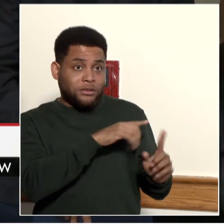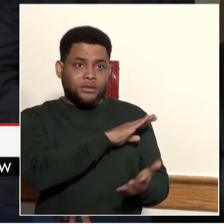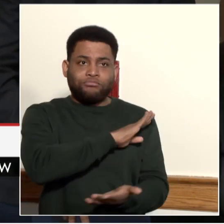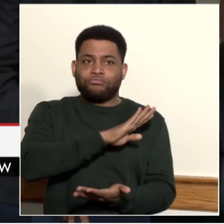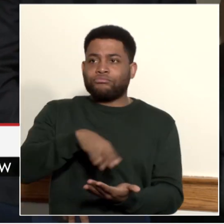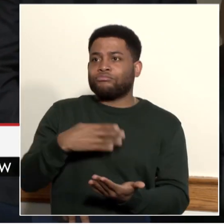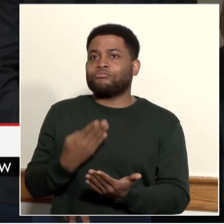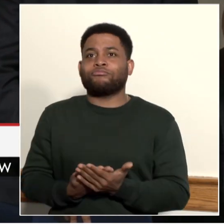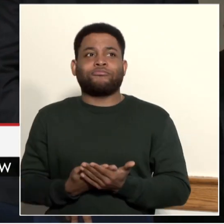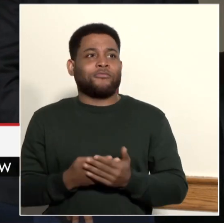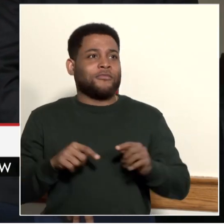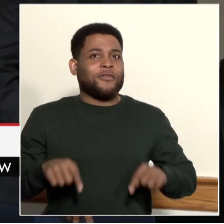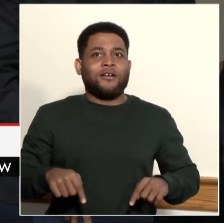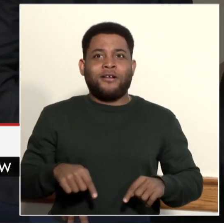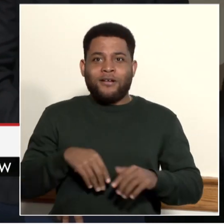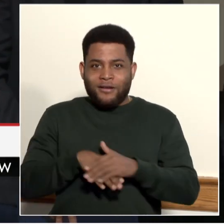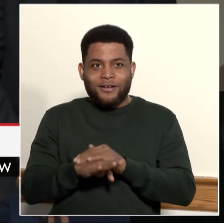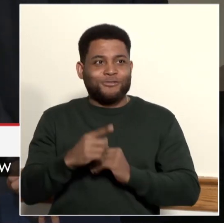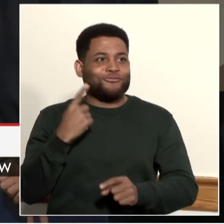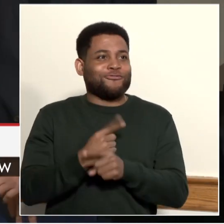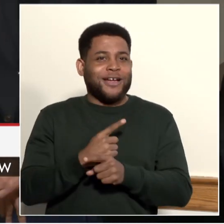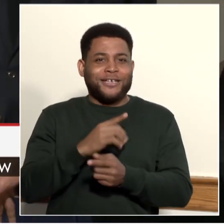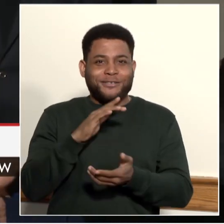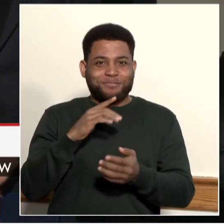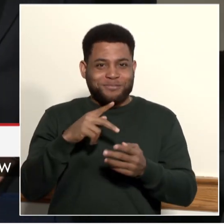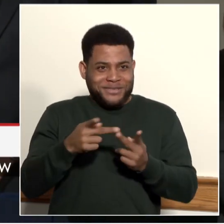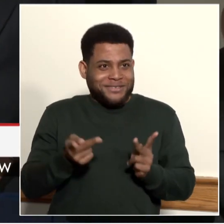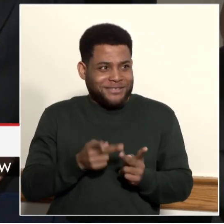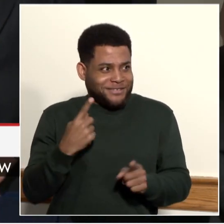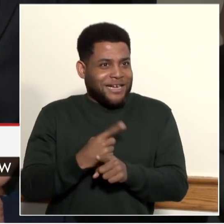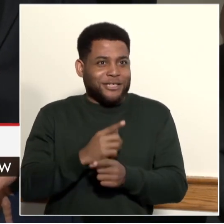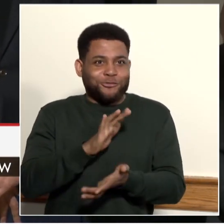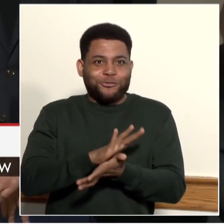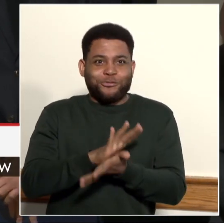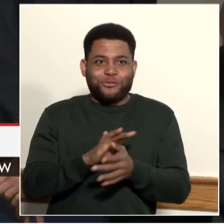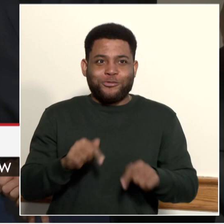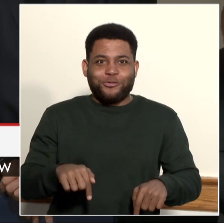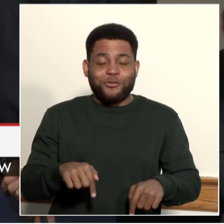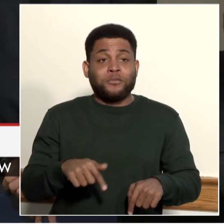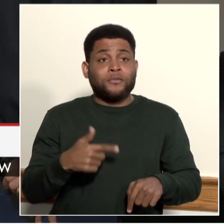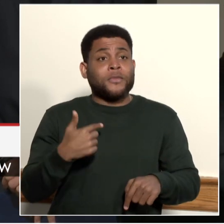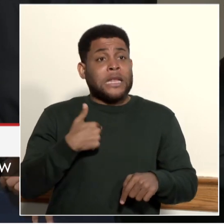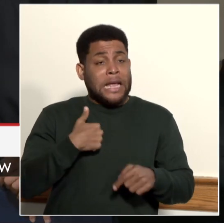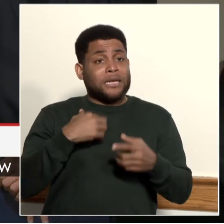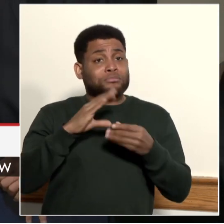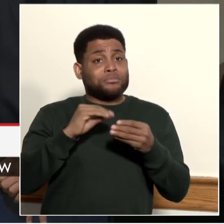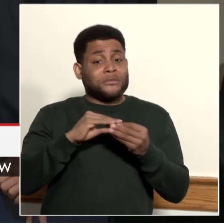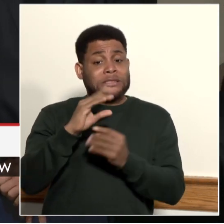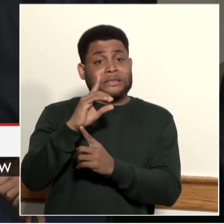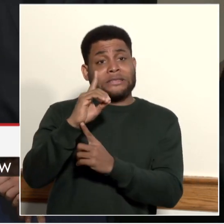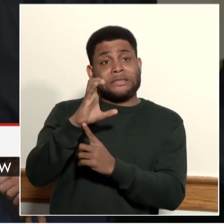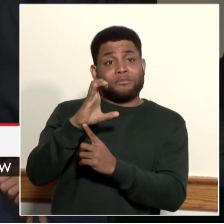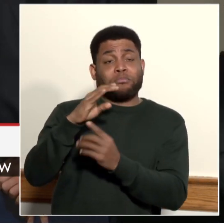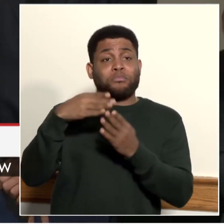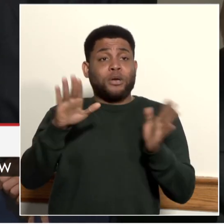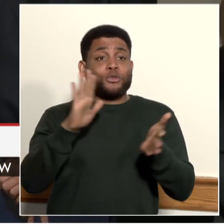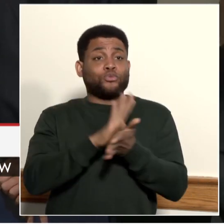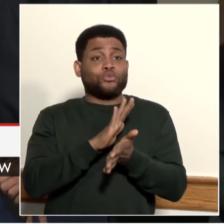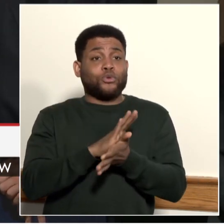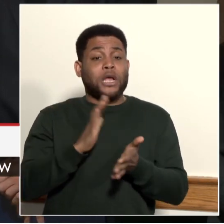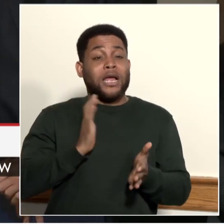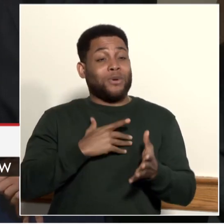I say frequently that D.C. public schools and our D.C. education story is the bright